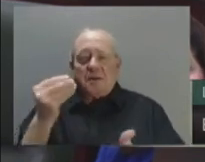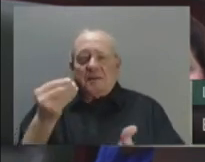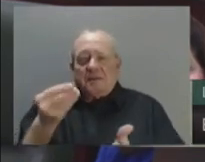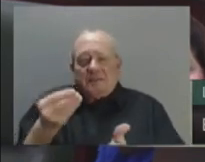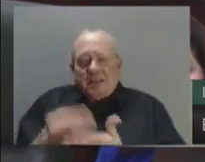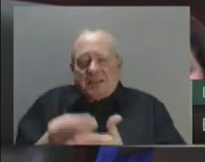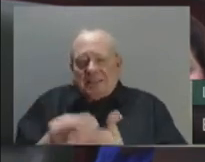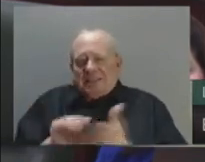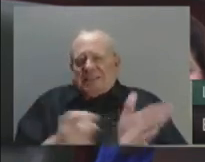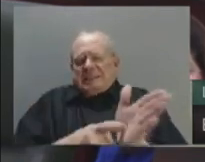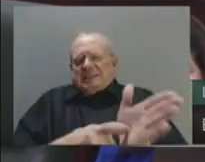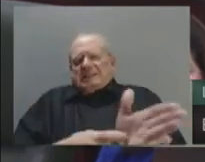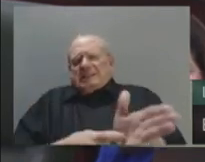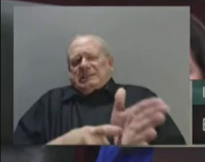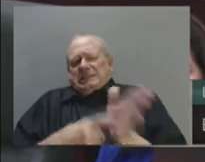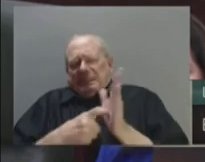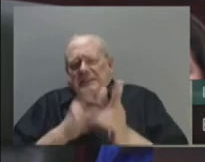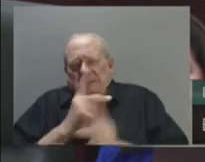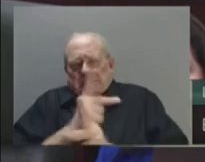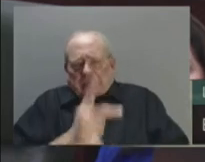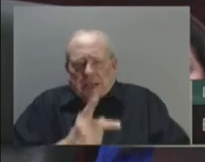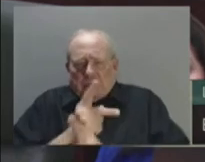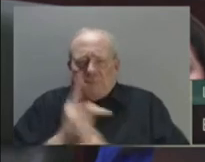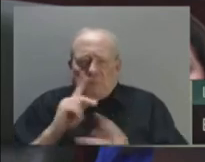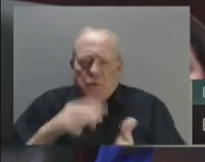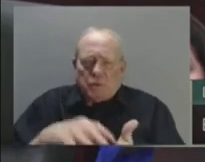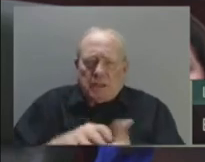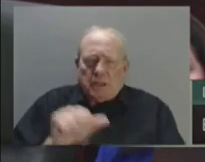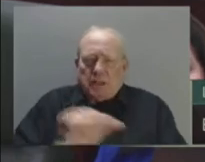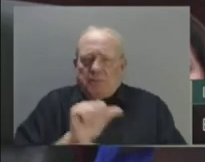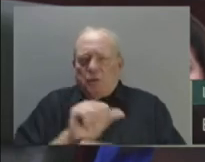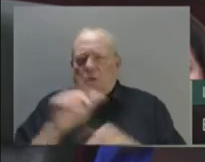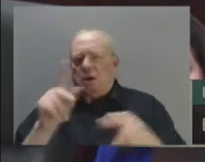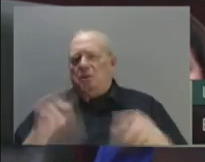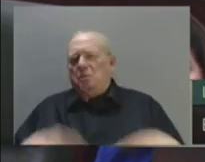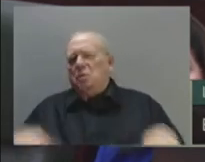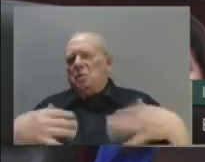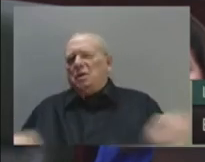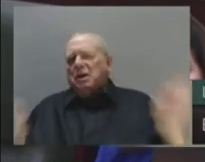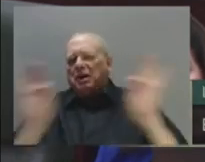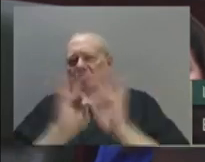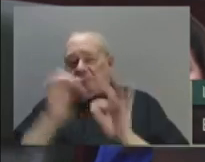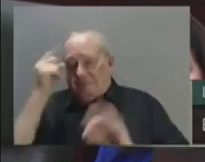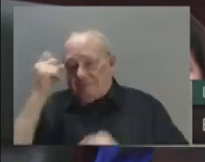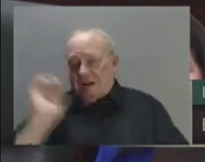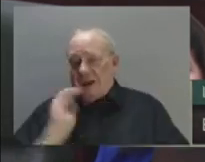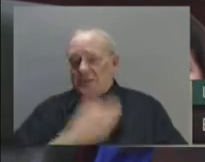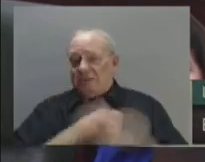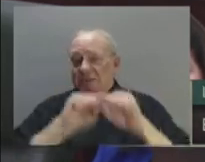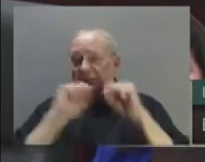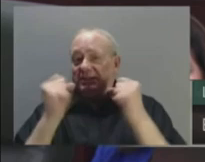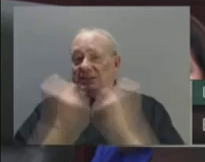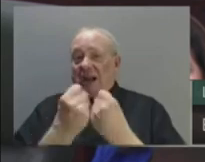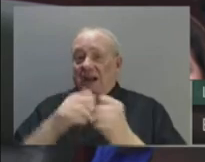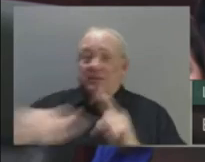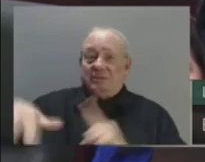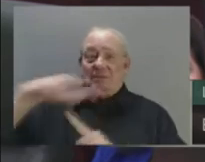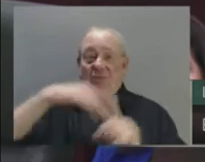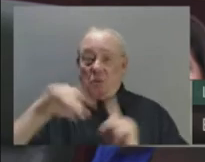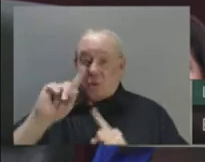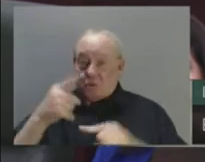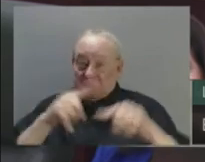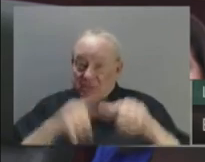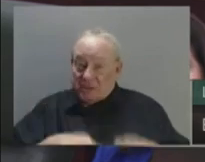important. But the measure of our society goes so far beyond government programs. This